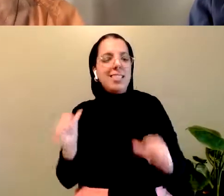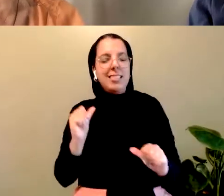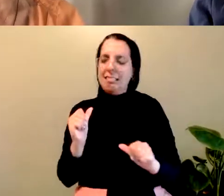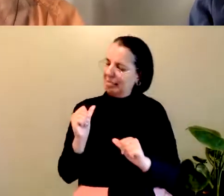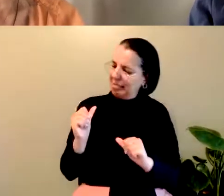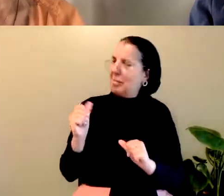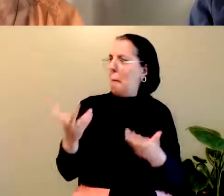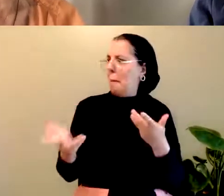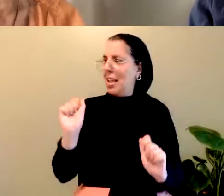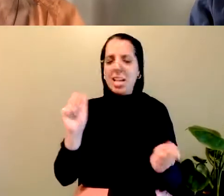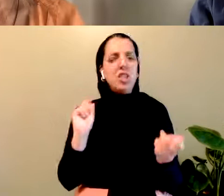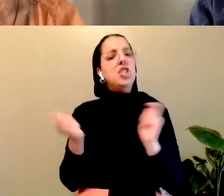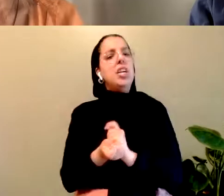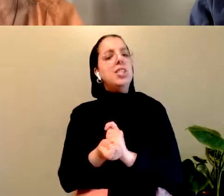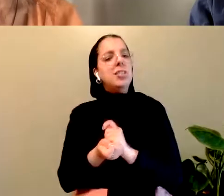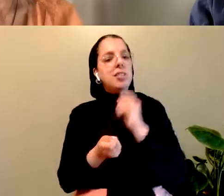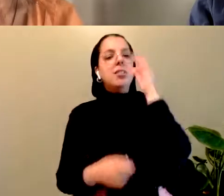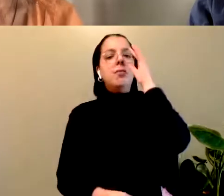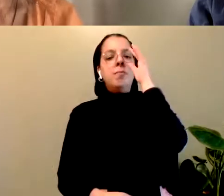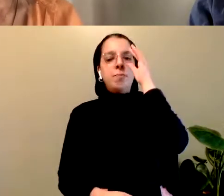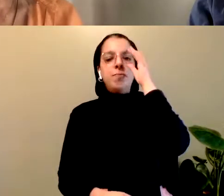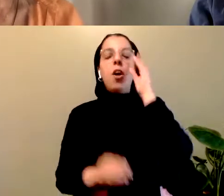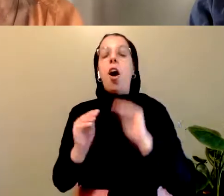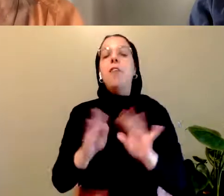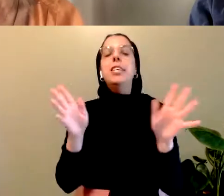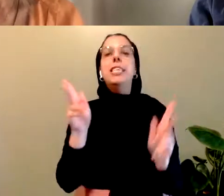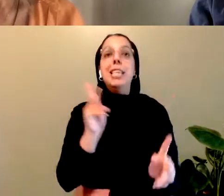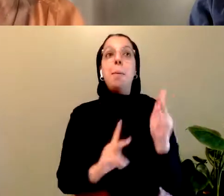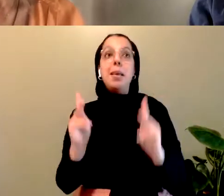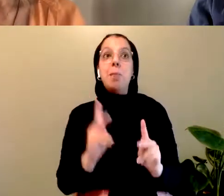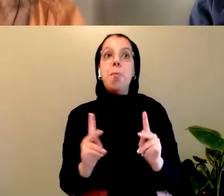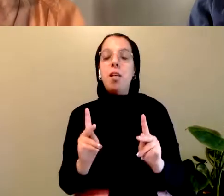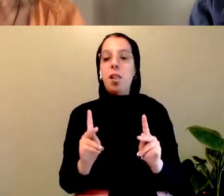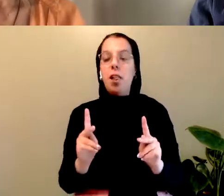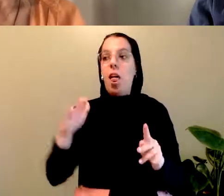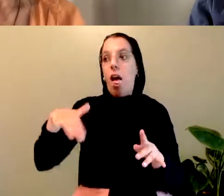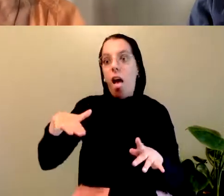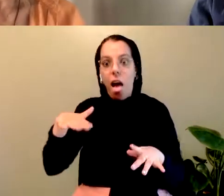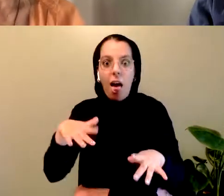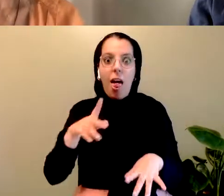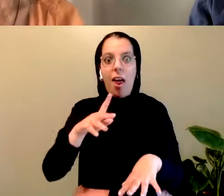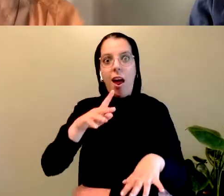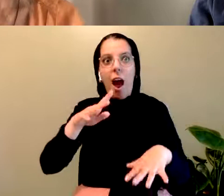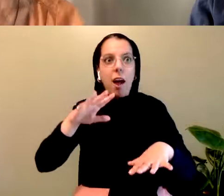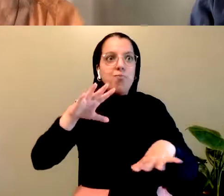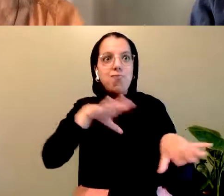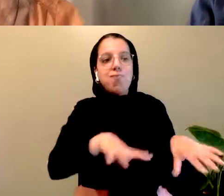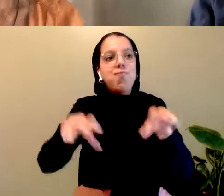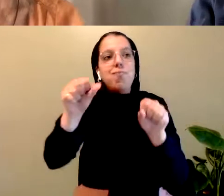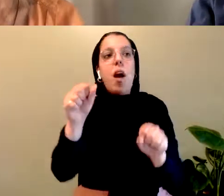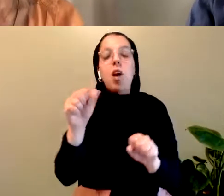Obviously site-specific and non-venue work is not new or innovative in and of itself. We've been doing that since the dawn of time.